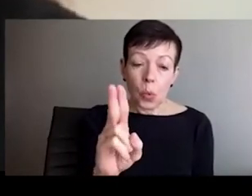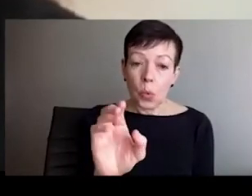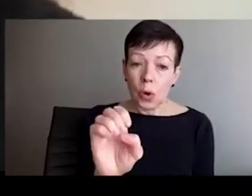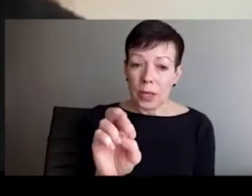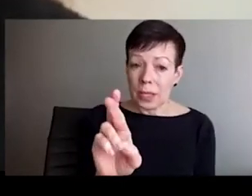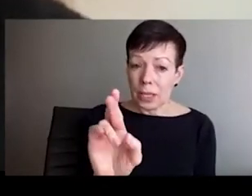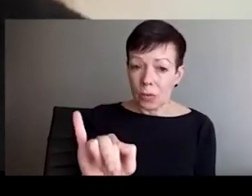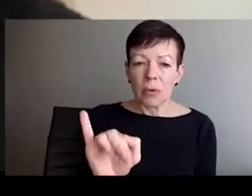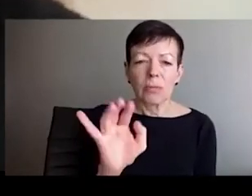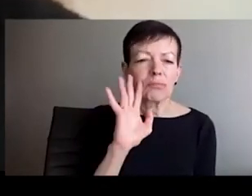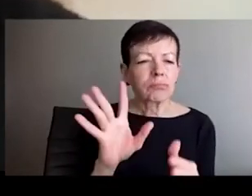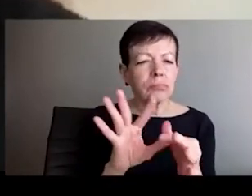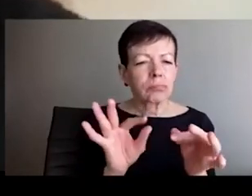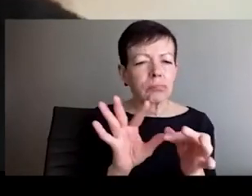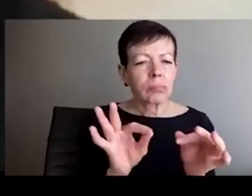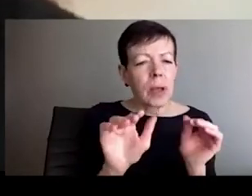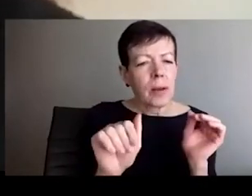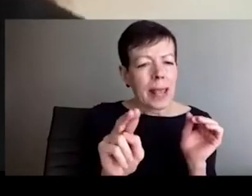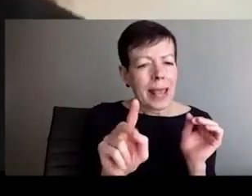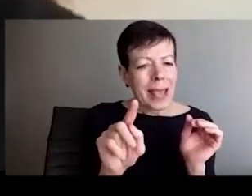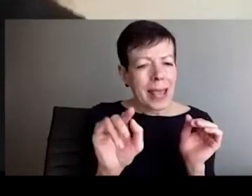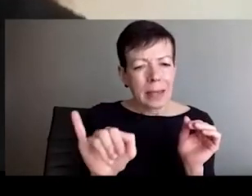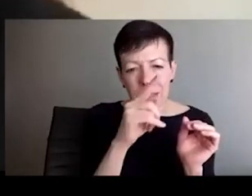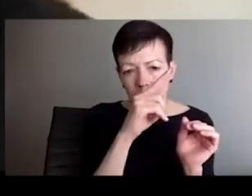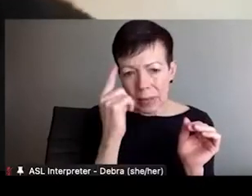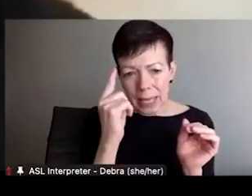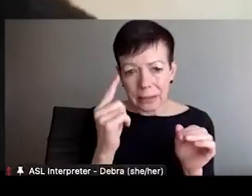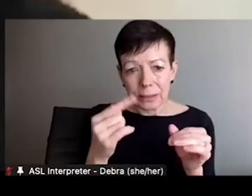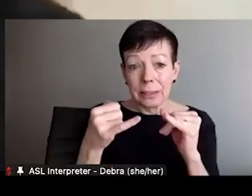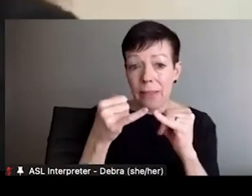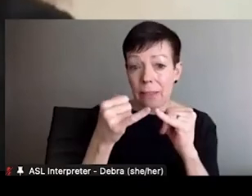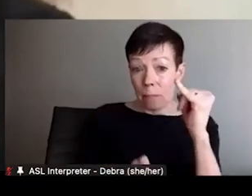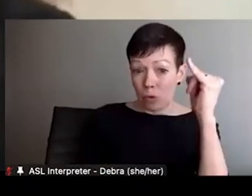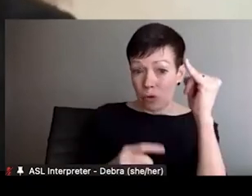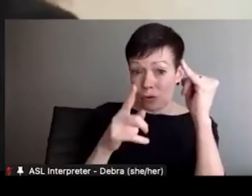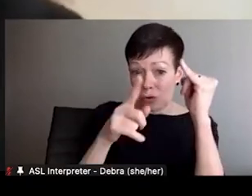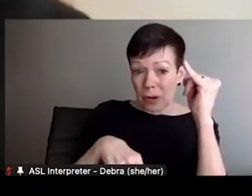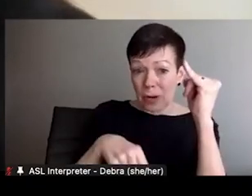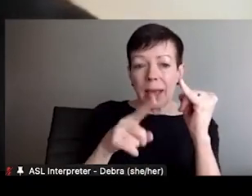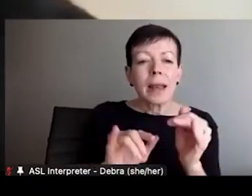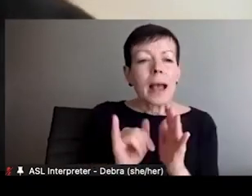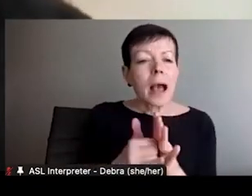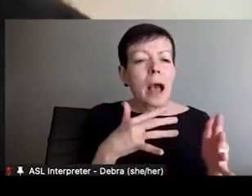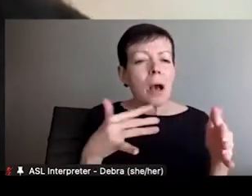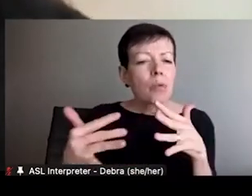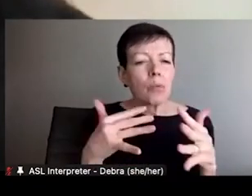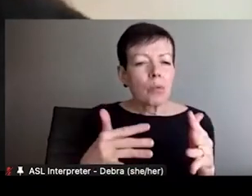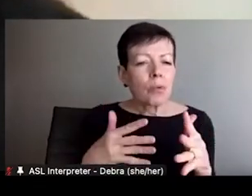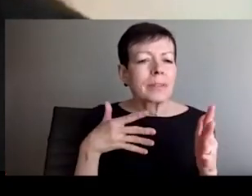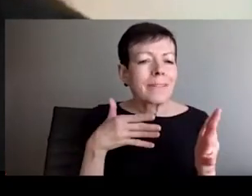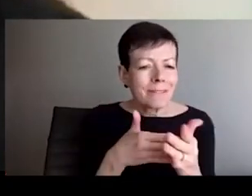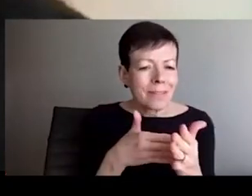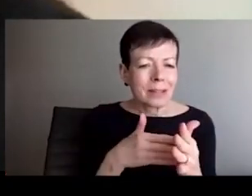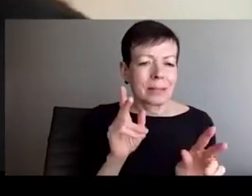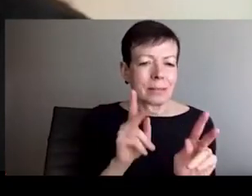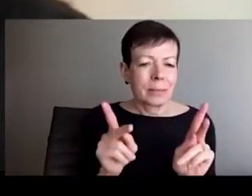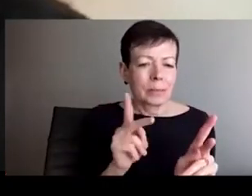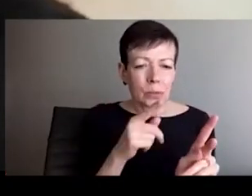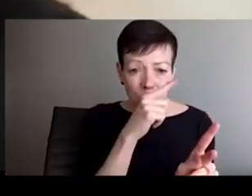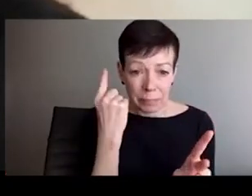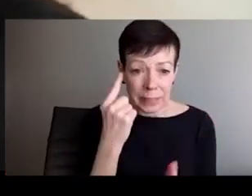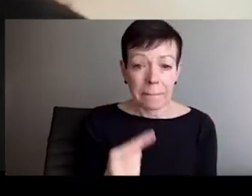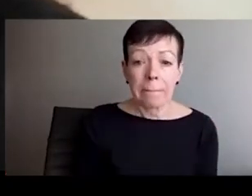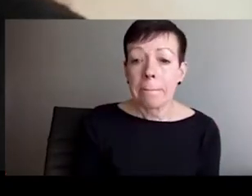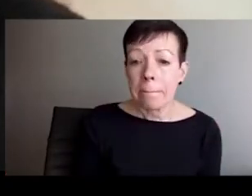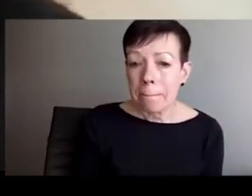to the Ukrainian artists present with us. We just want to invite you to read the full letter and are leaving it in the chat for